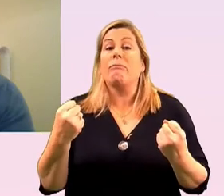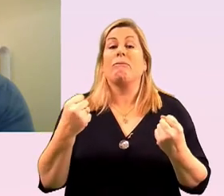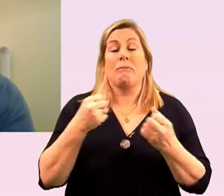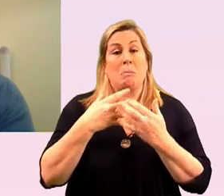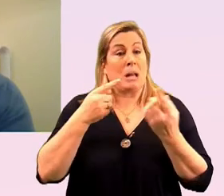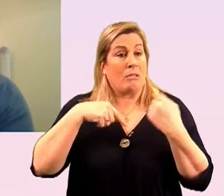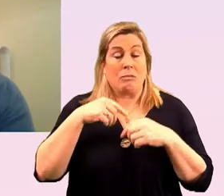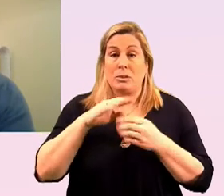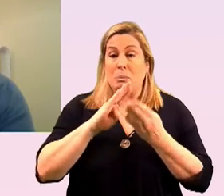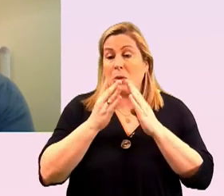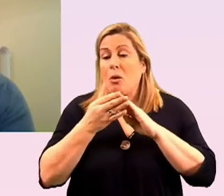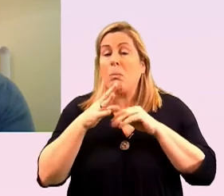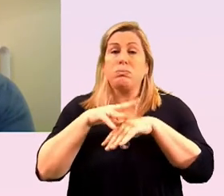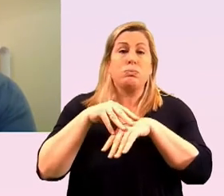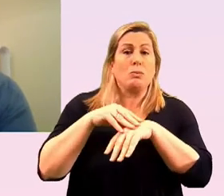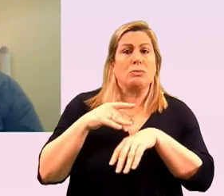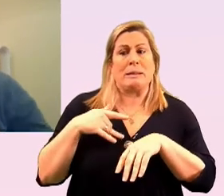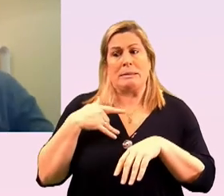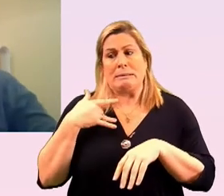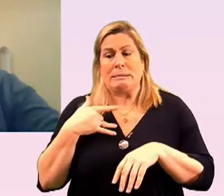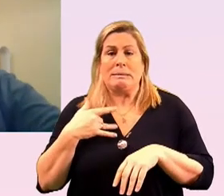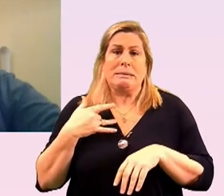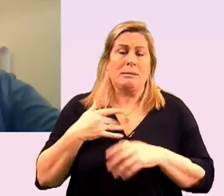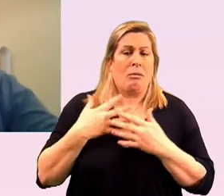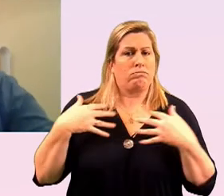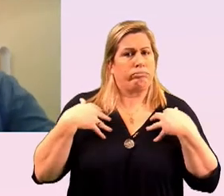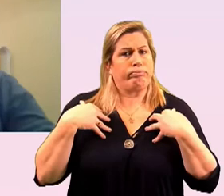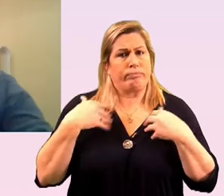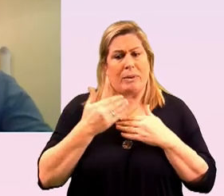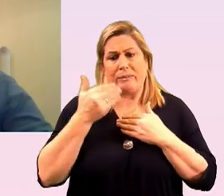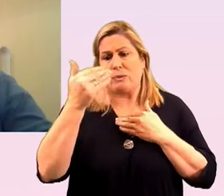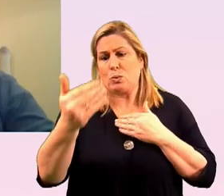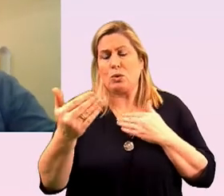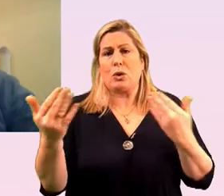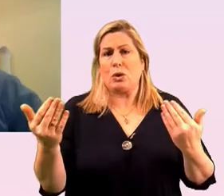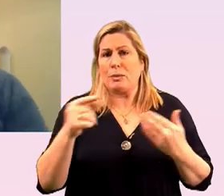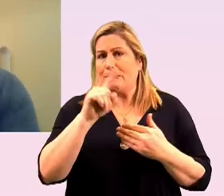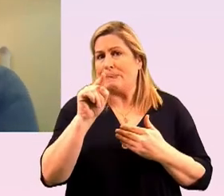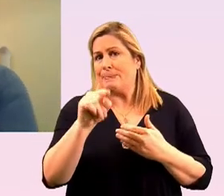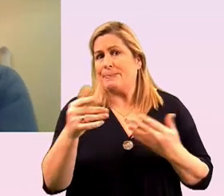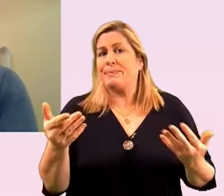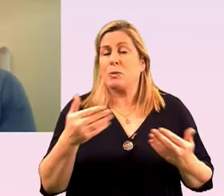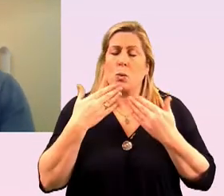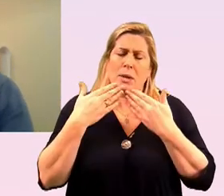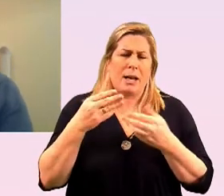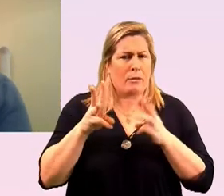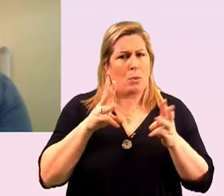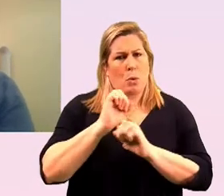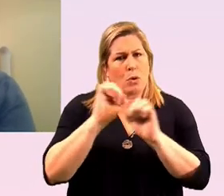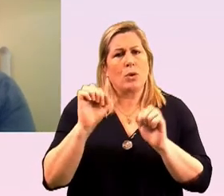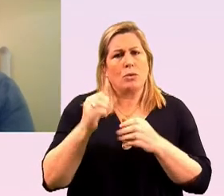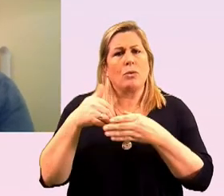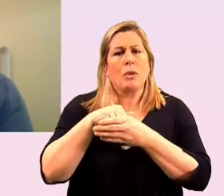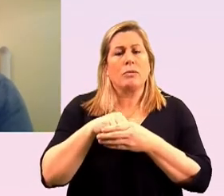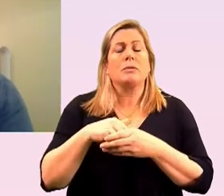of us as we get older would have huge concerns into the future about so thank you for for the work you're doing i'm going to move